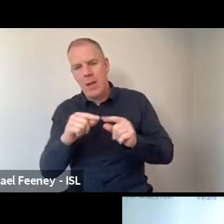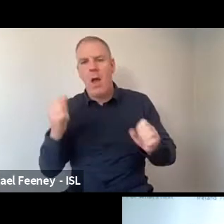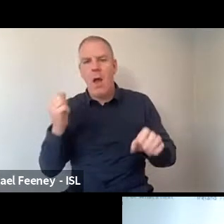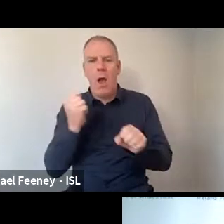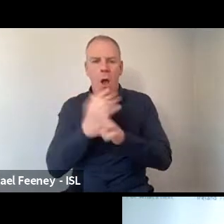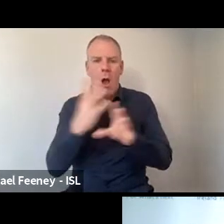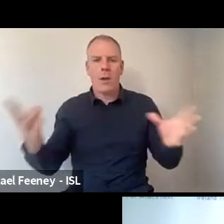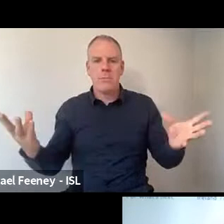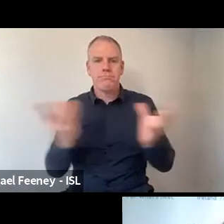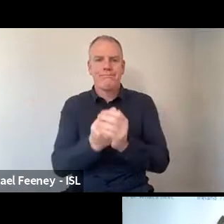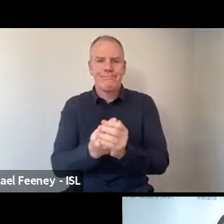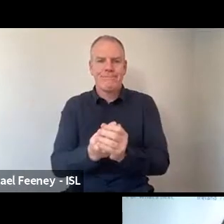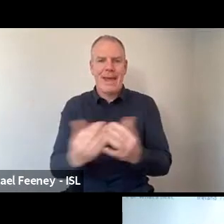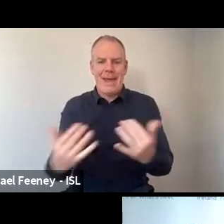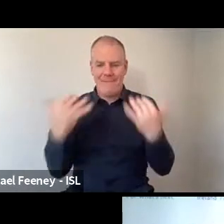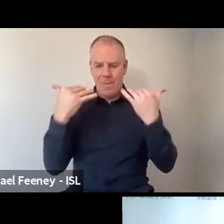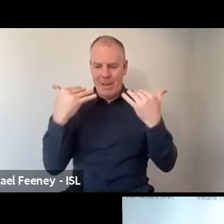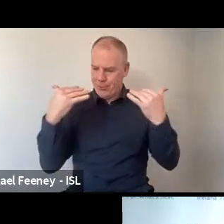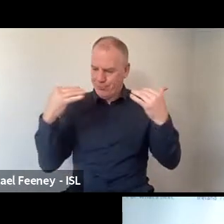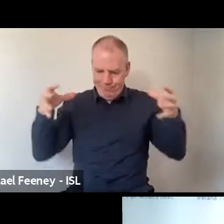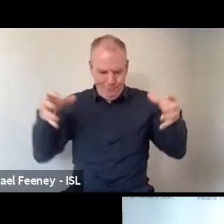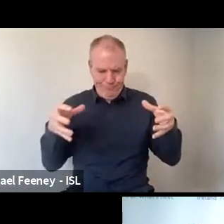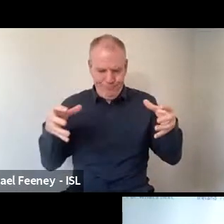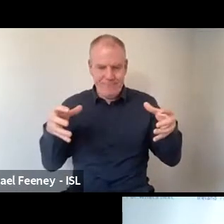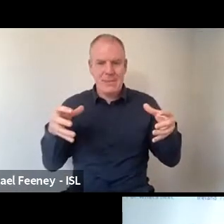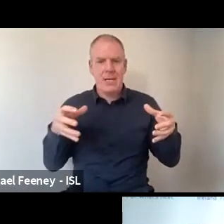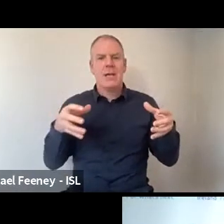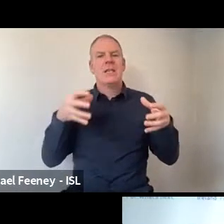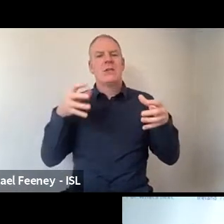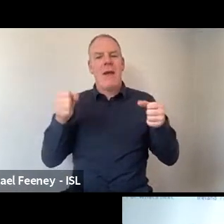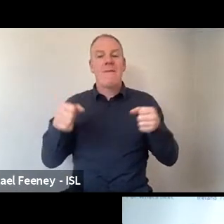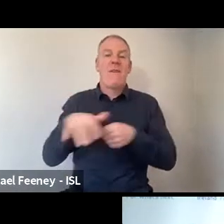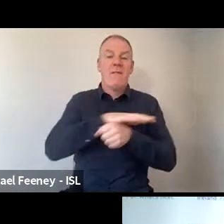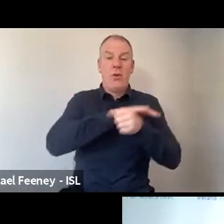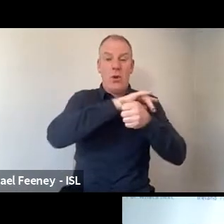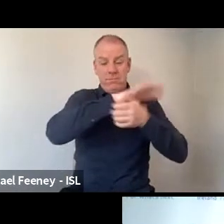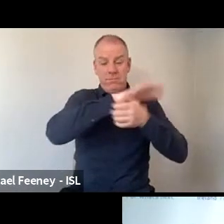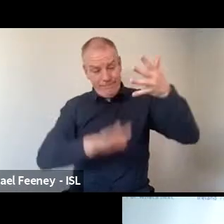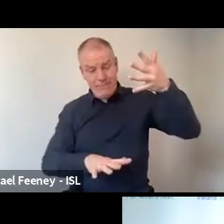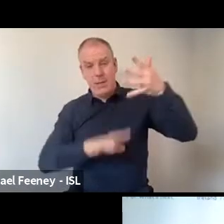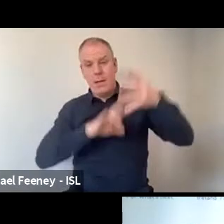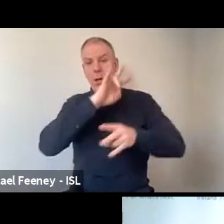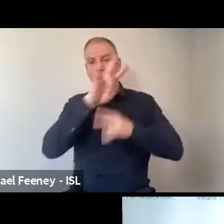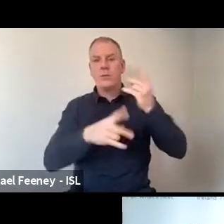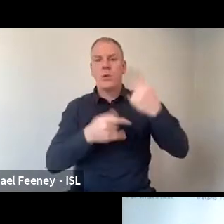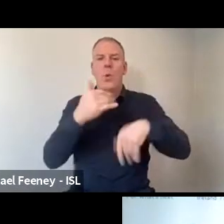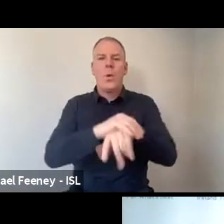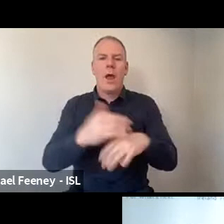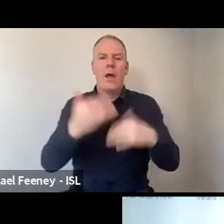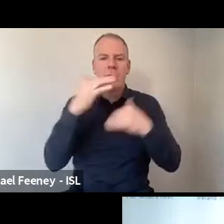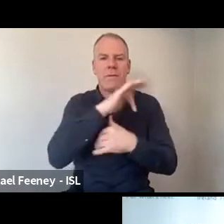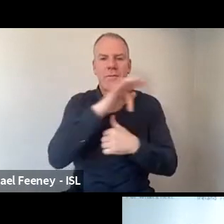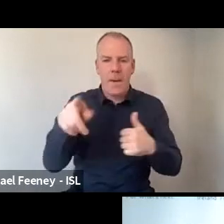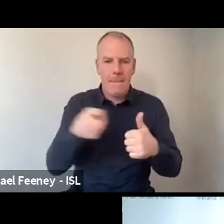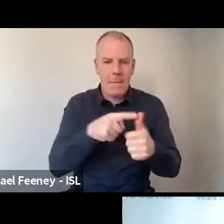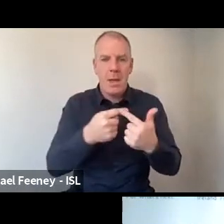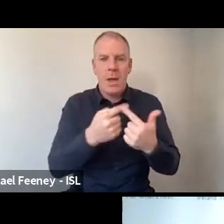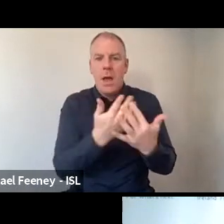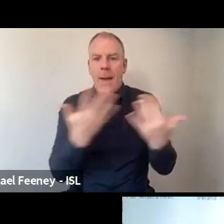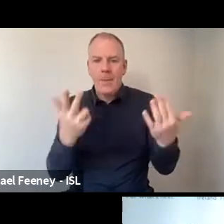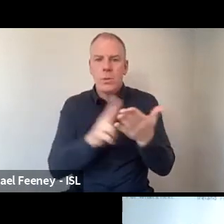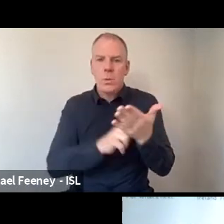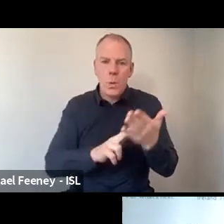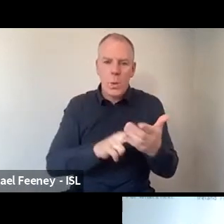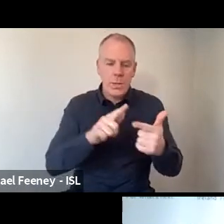information. So we have a kind of full set of questions about where people get information, how much they access